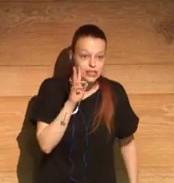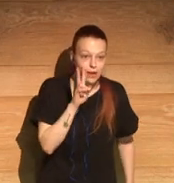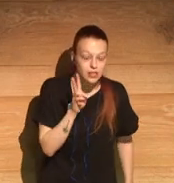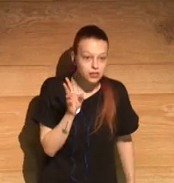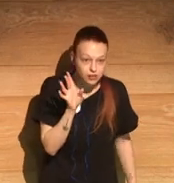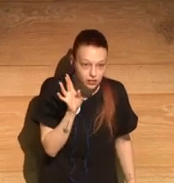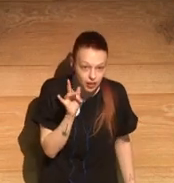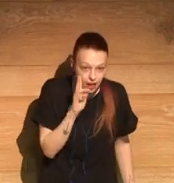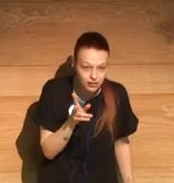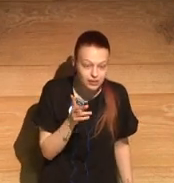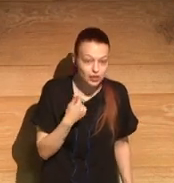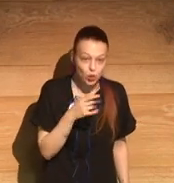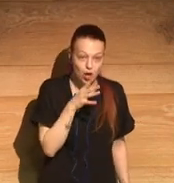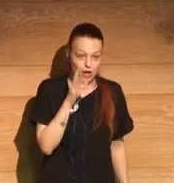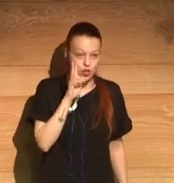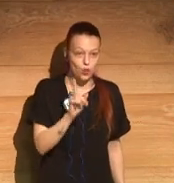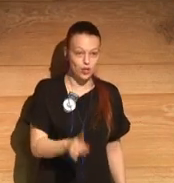Oh, right, you do. Okay, that's great. Okay.